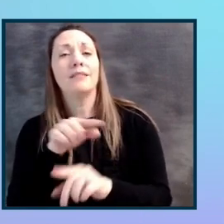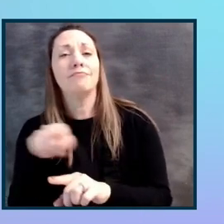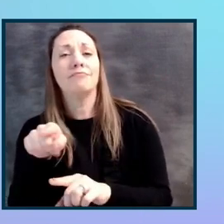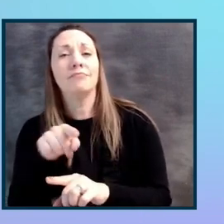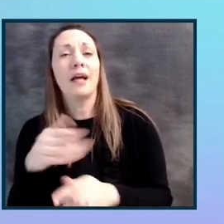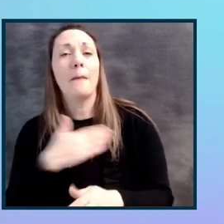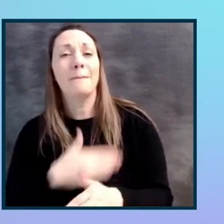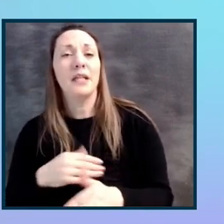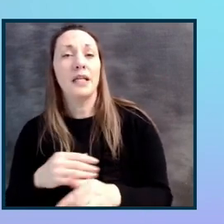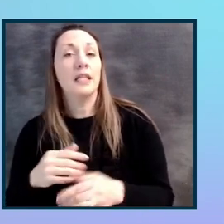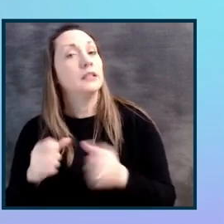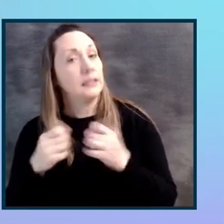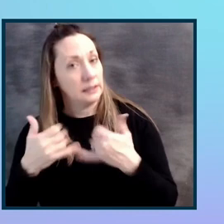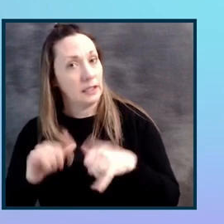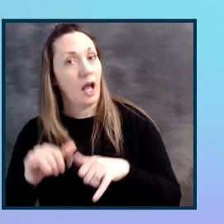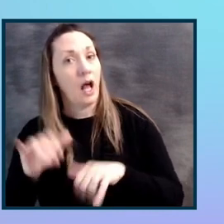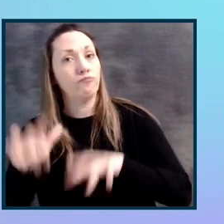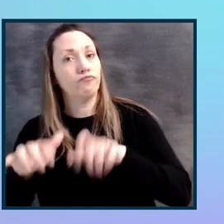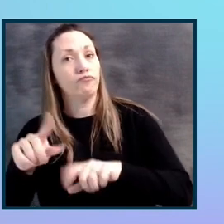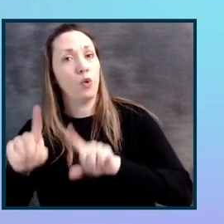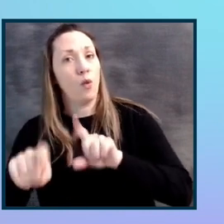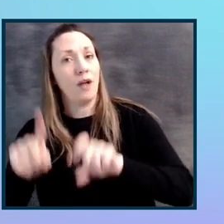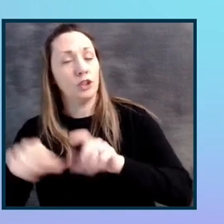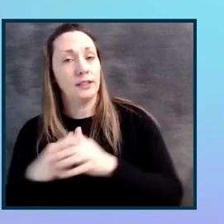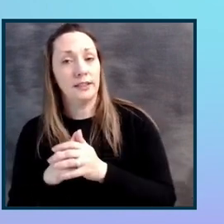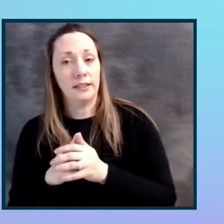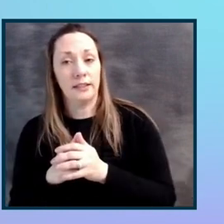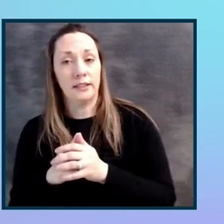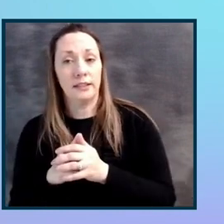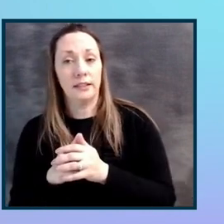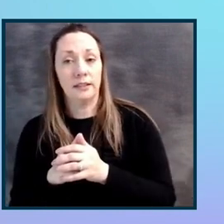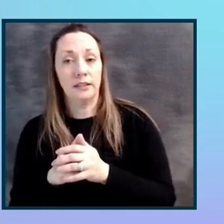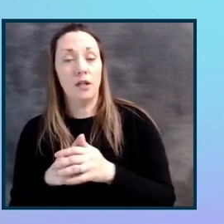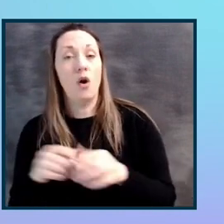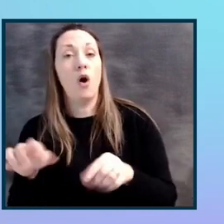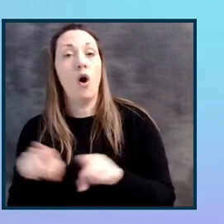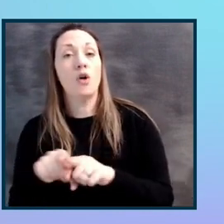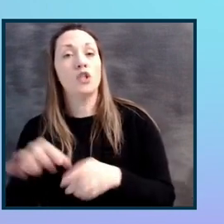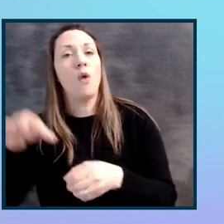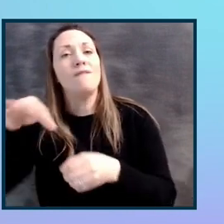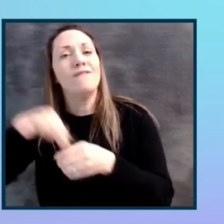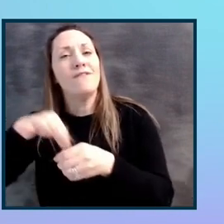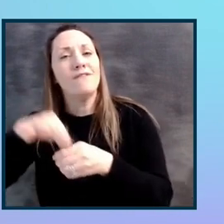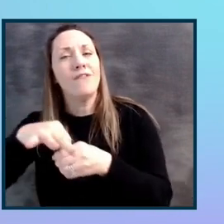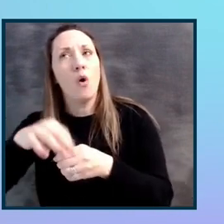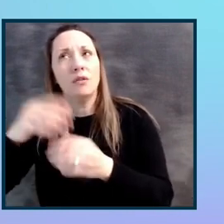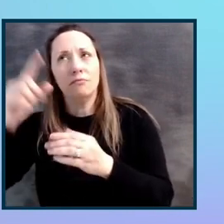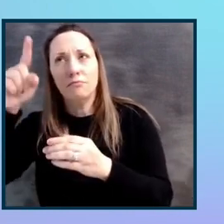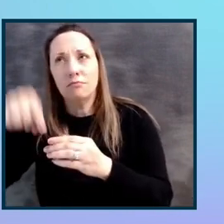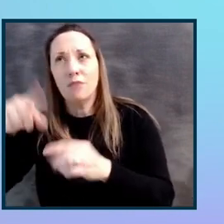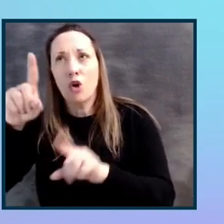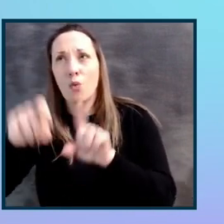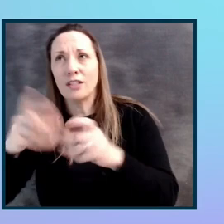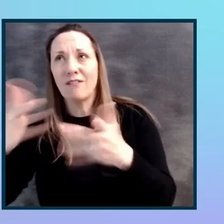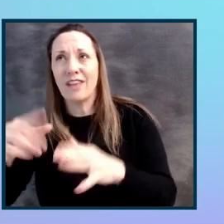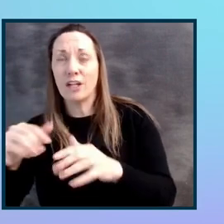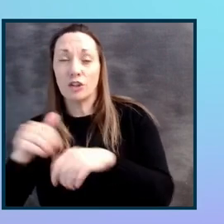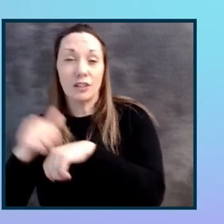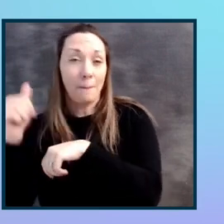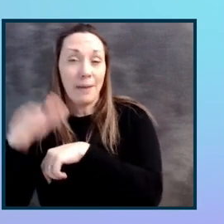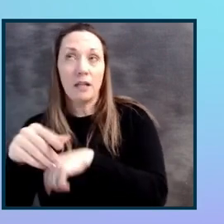continue to submit your questions and also vote for the questions that have been submitted and we'll go through